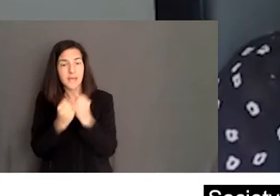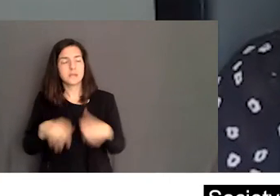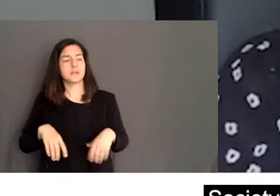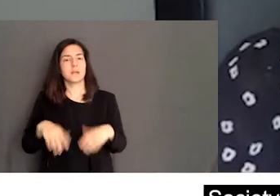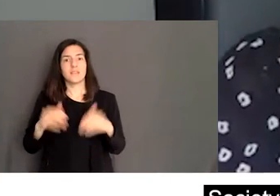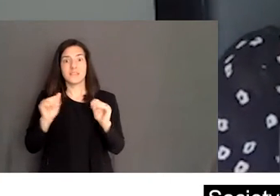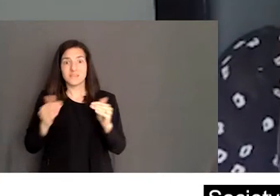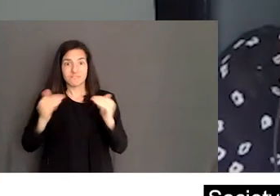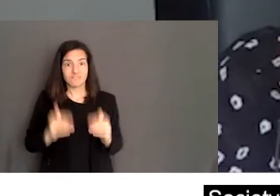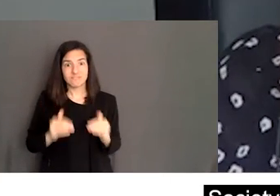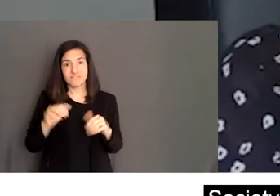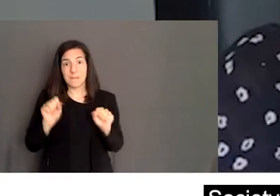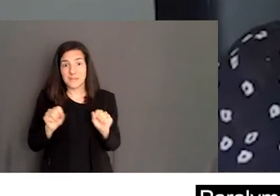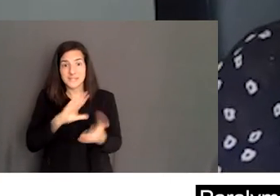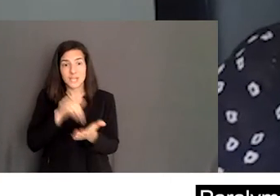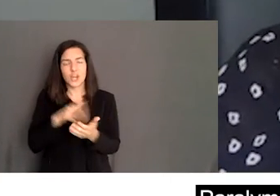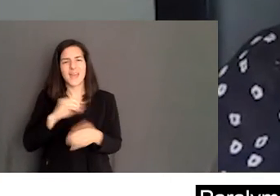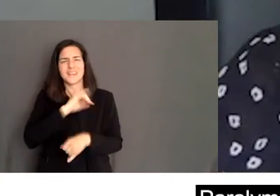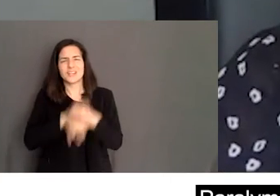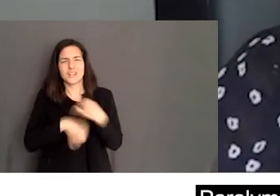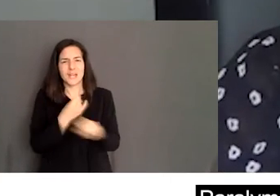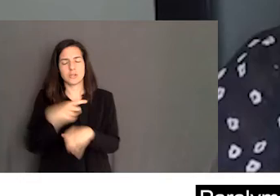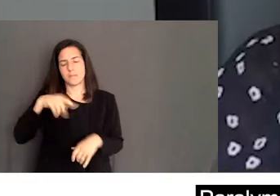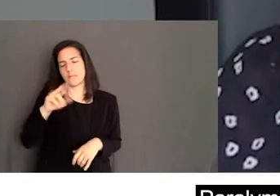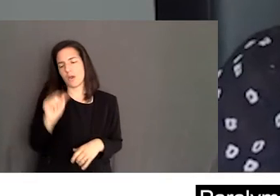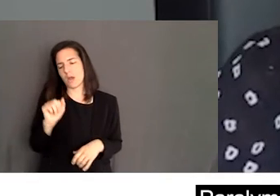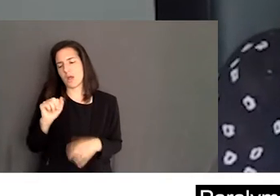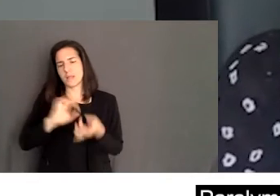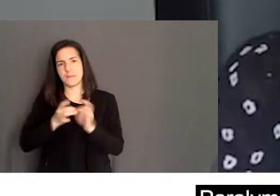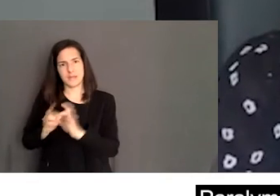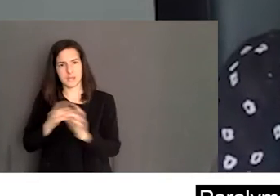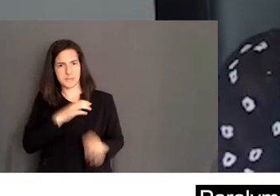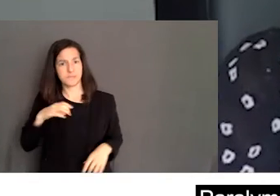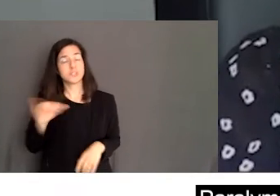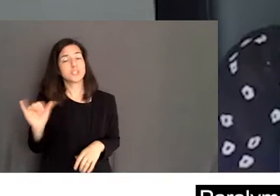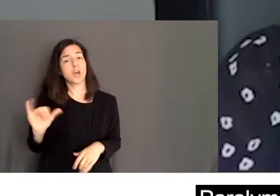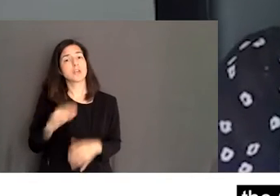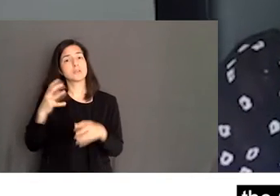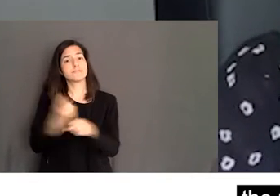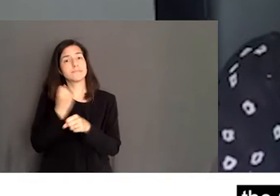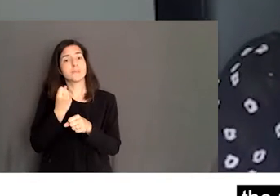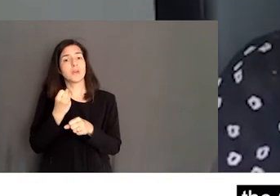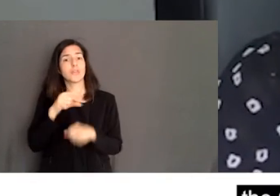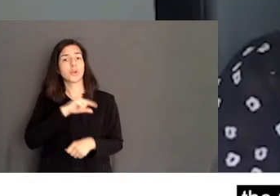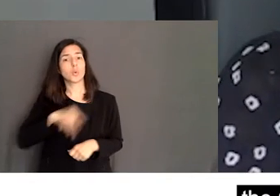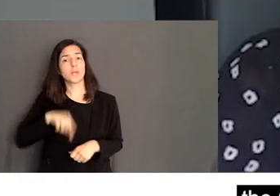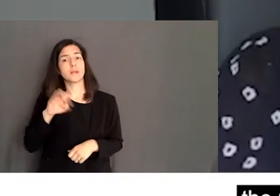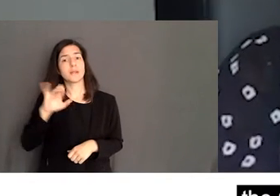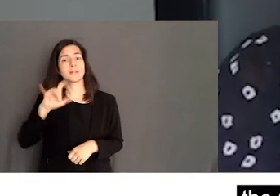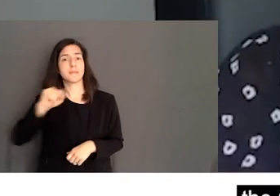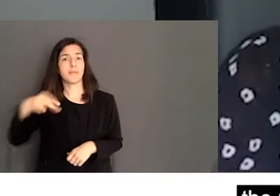Center, and the International Paralympic Committee. She is also a recipient of the Queen Elizabeth II